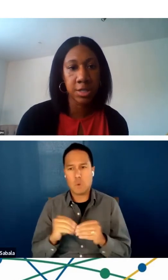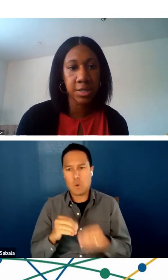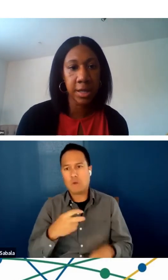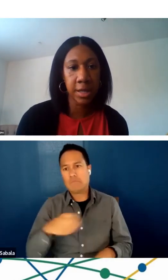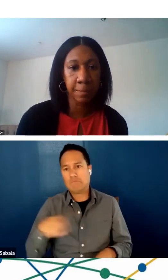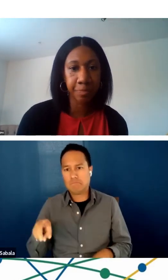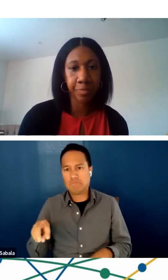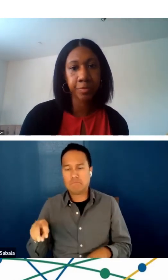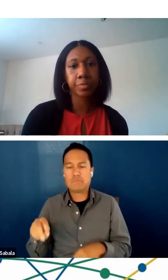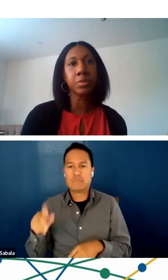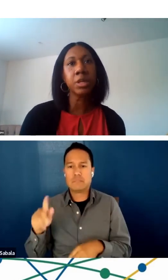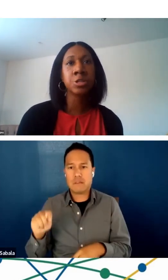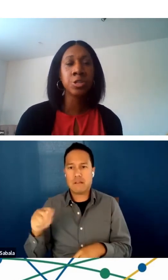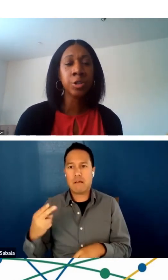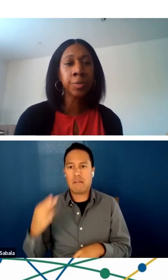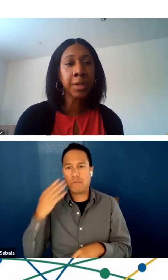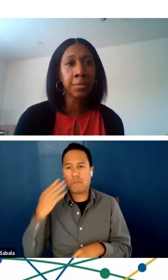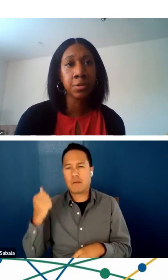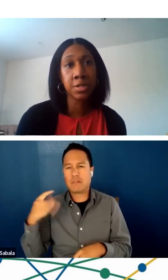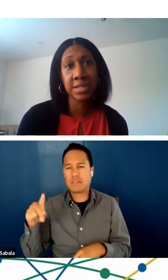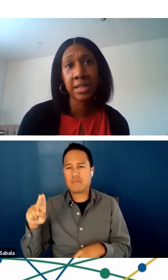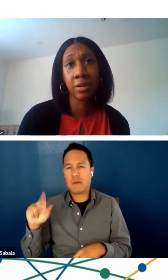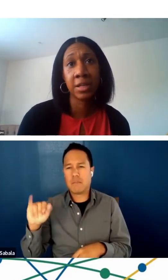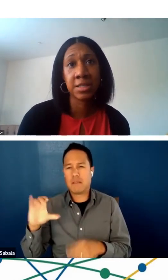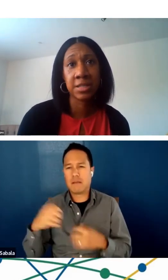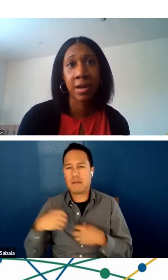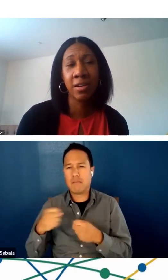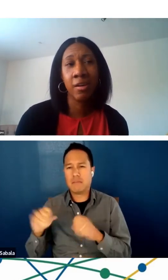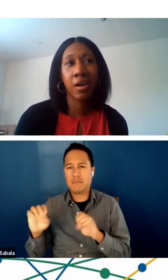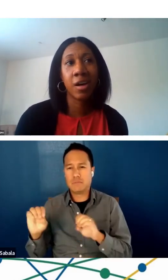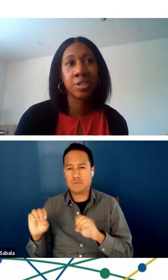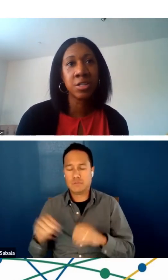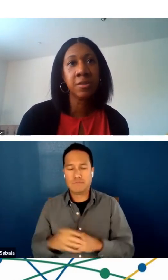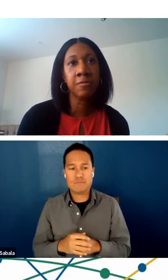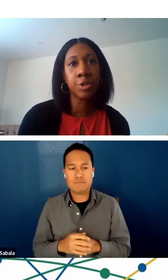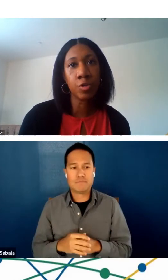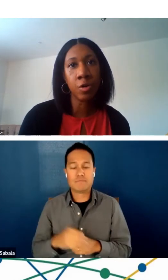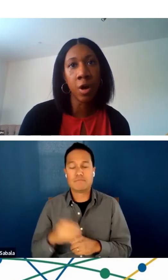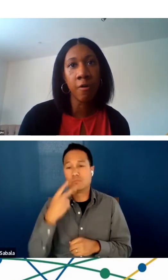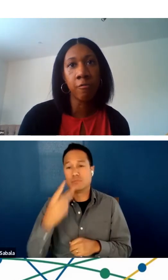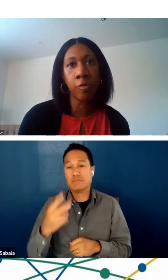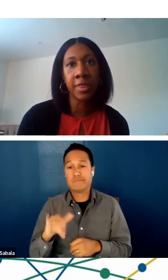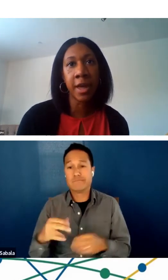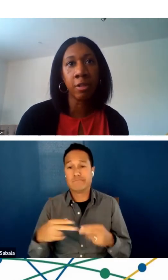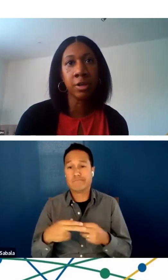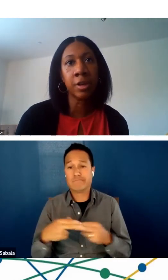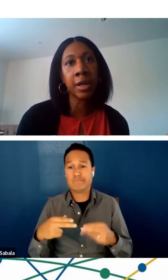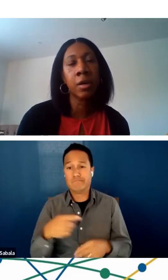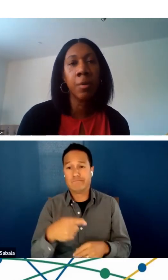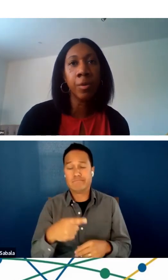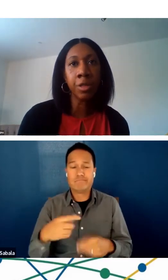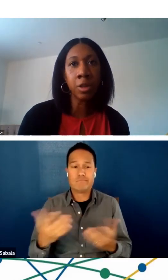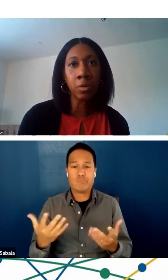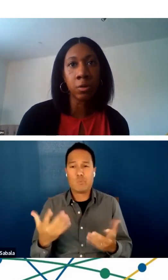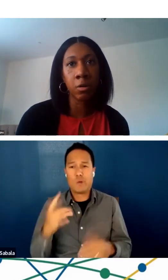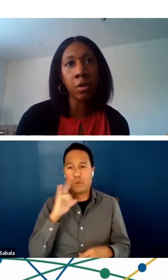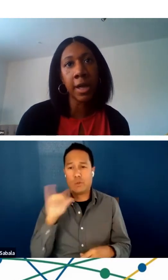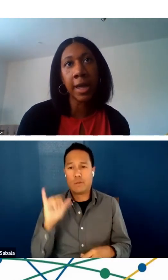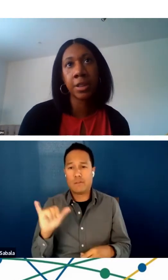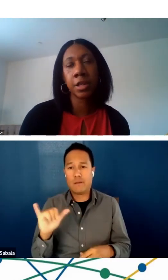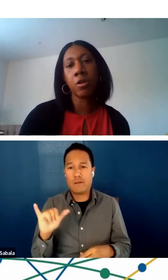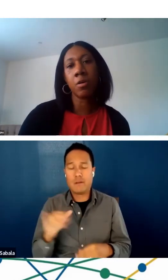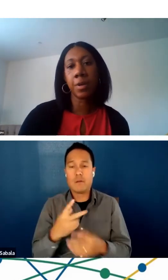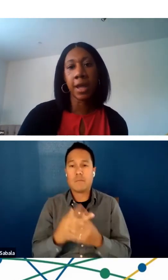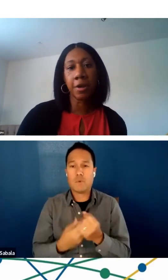health emergency. And so you'll be able to see on this slide just a visual of what that looked like both in the